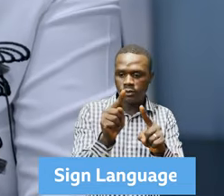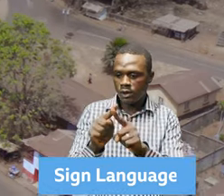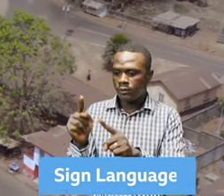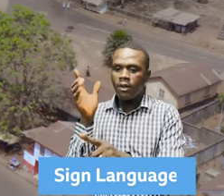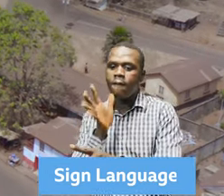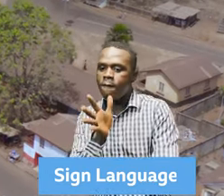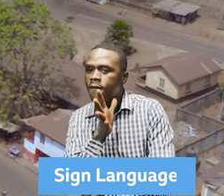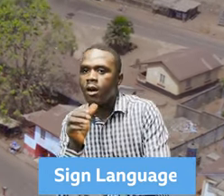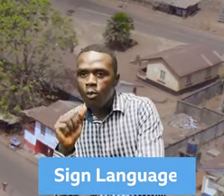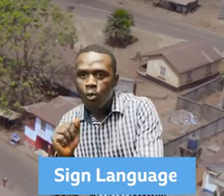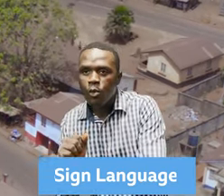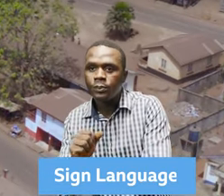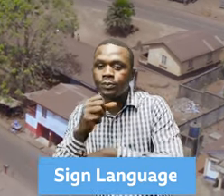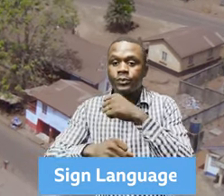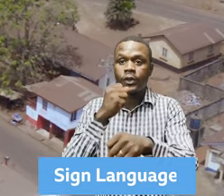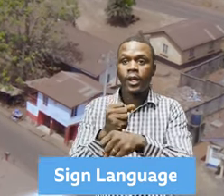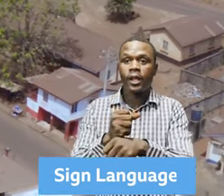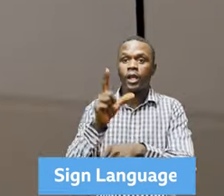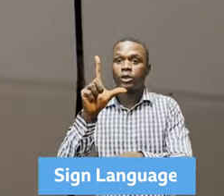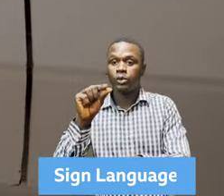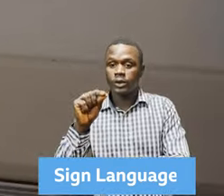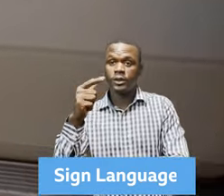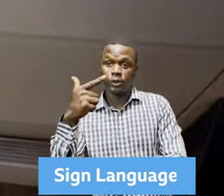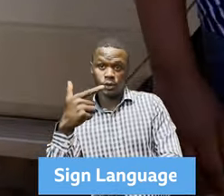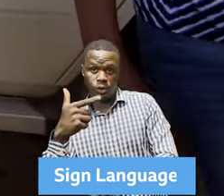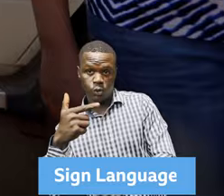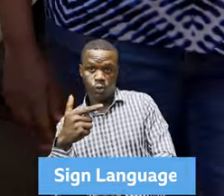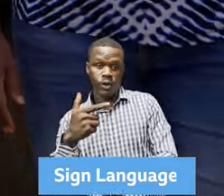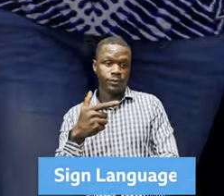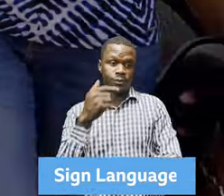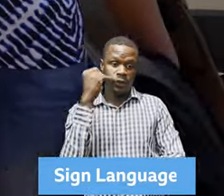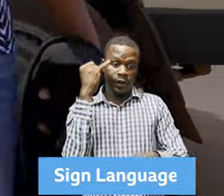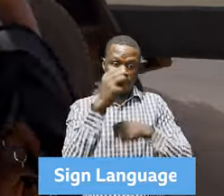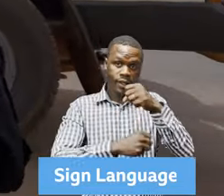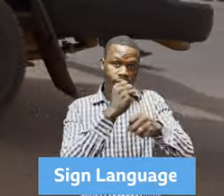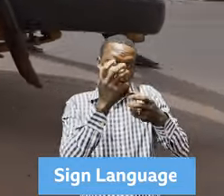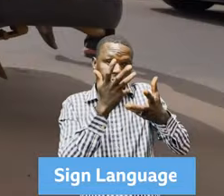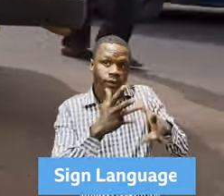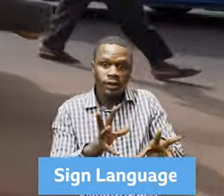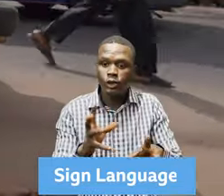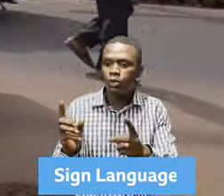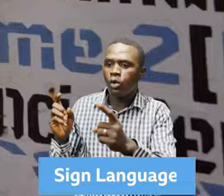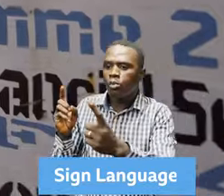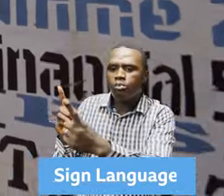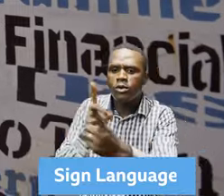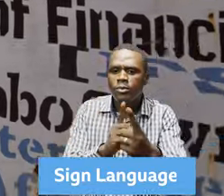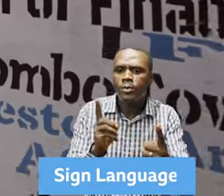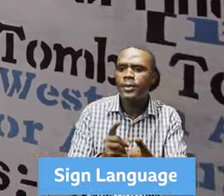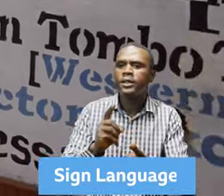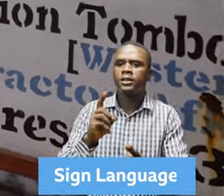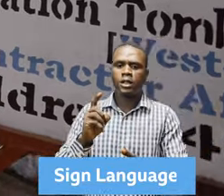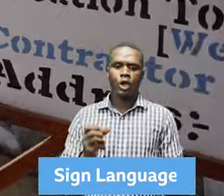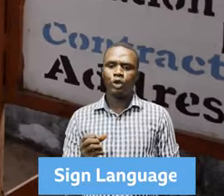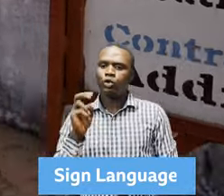projects aimed at rural transformation. In 2021, by the end of the year, we had reached 22